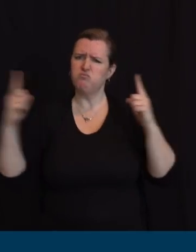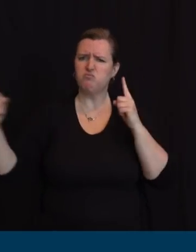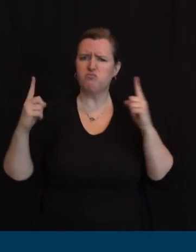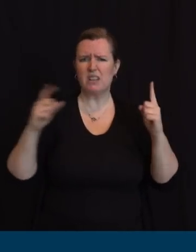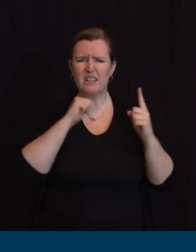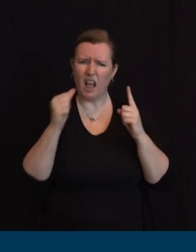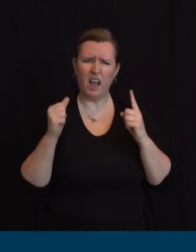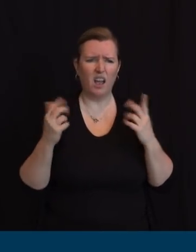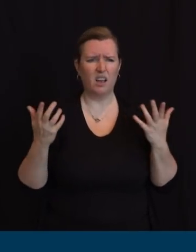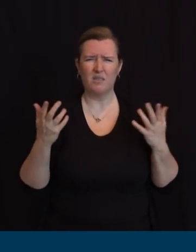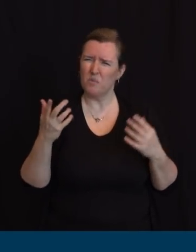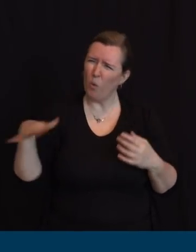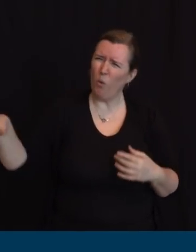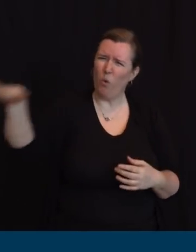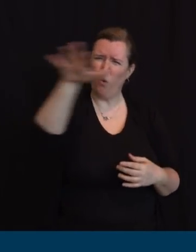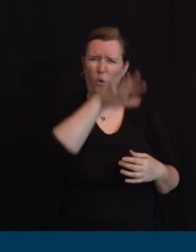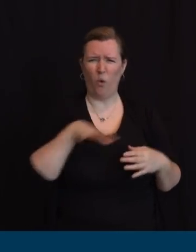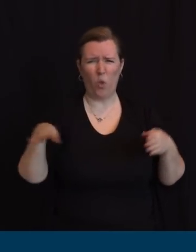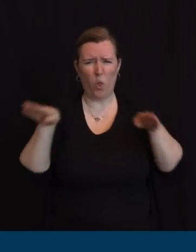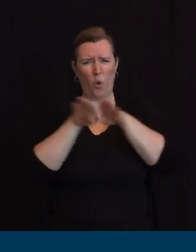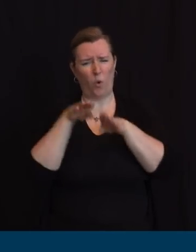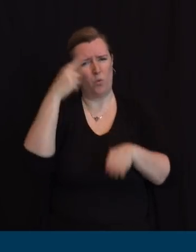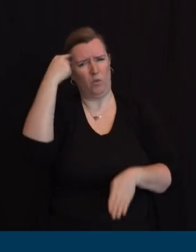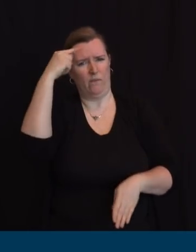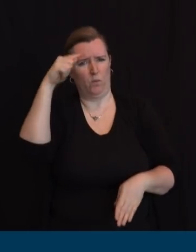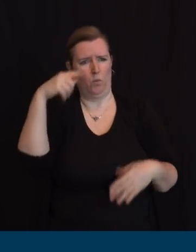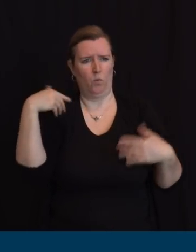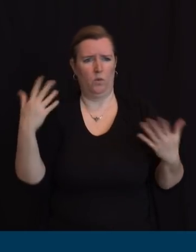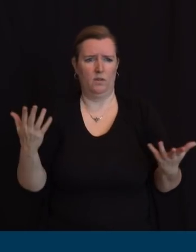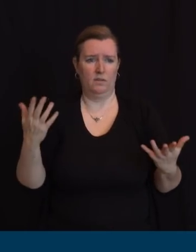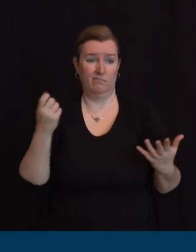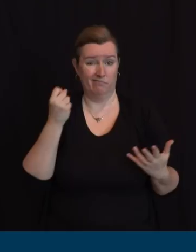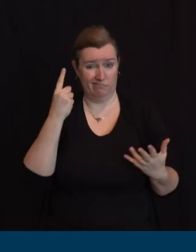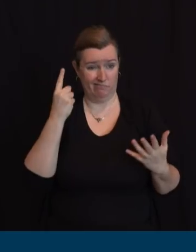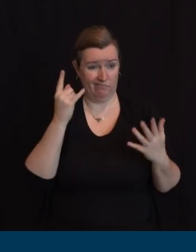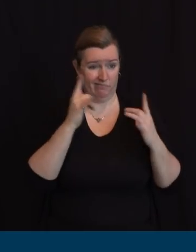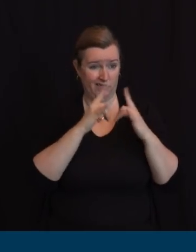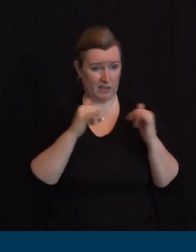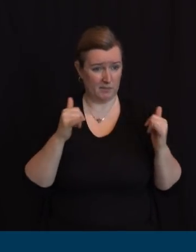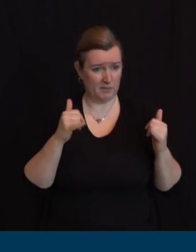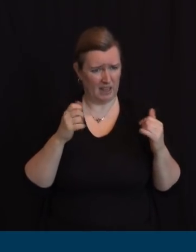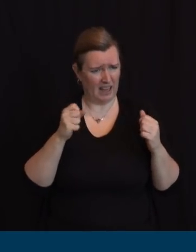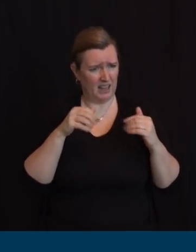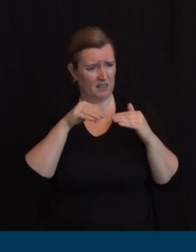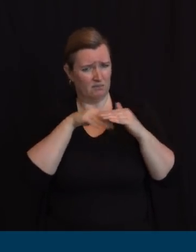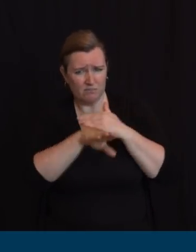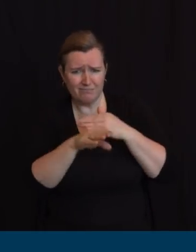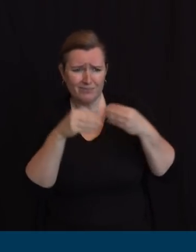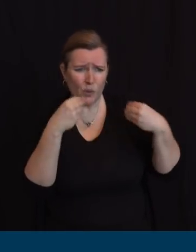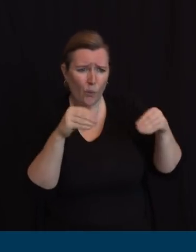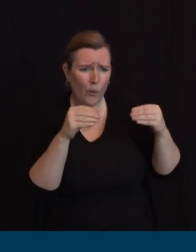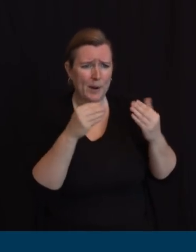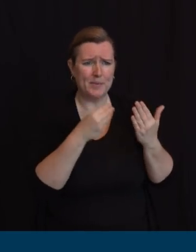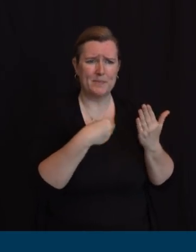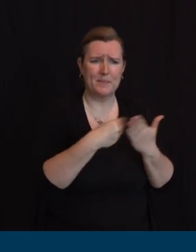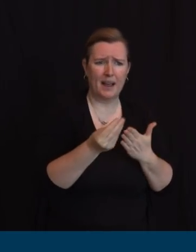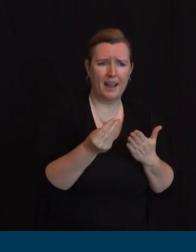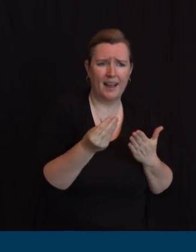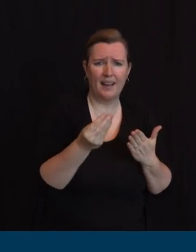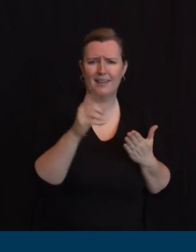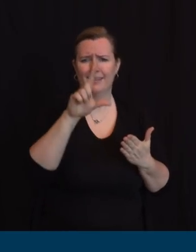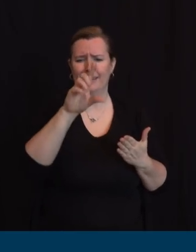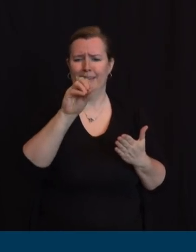machine and so forth and they said it looks like the state is protecting its own revenue stream while closing down other businesses